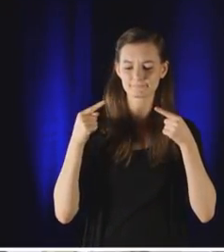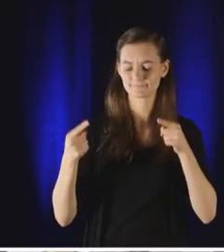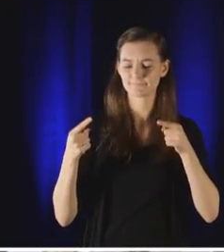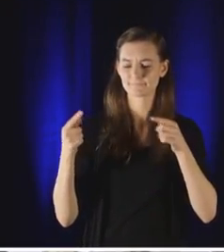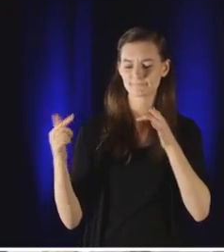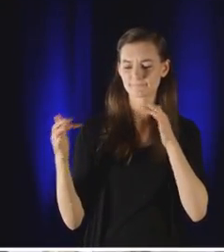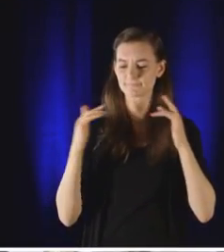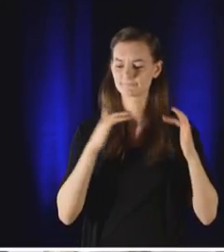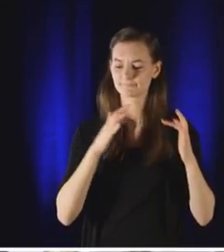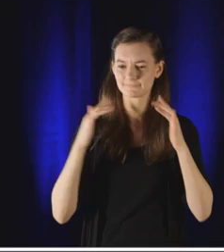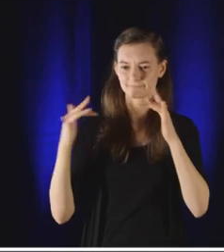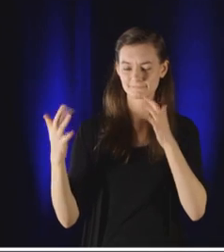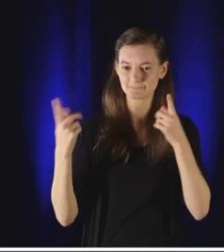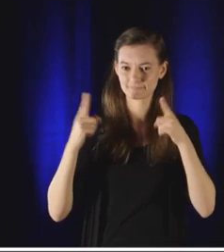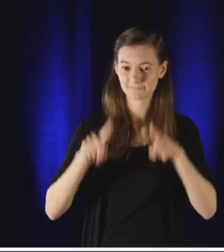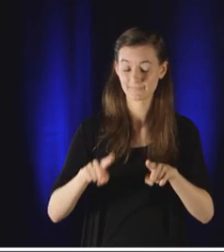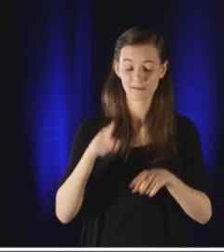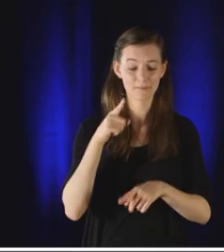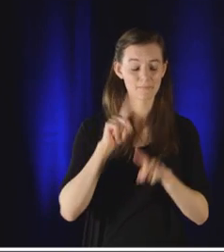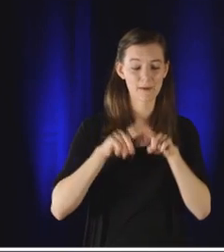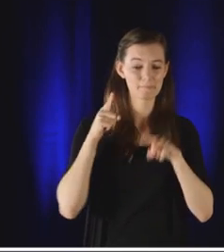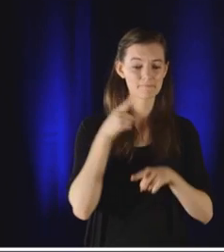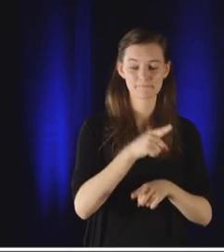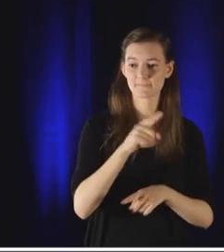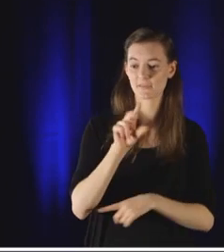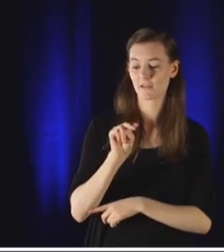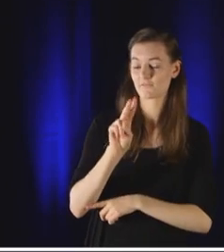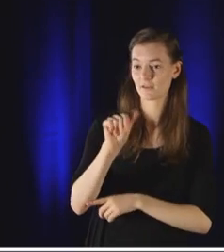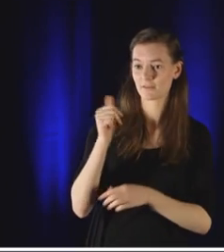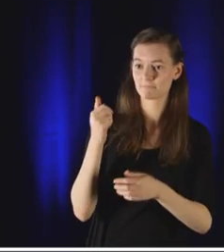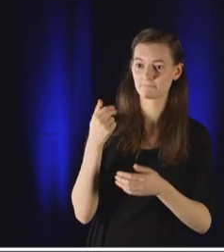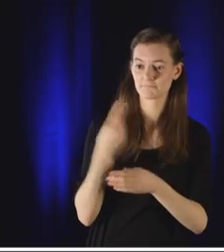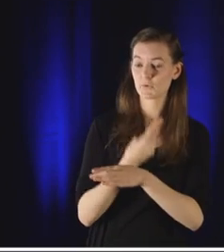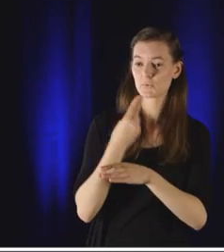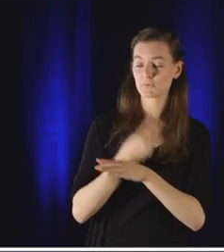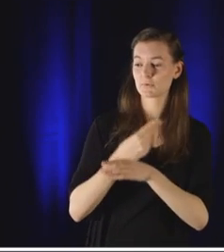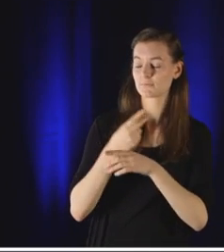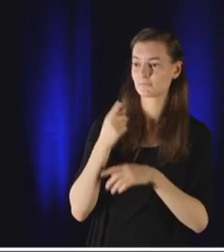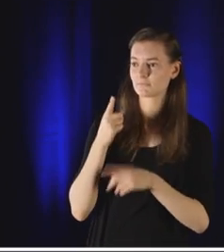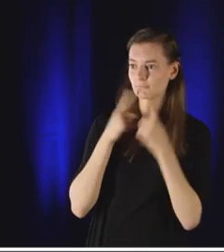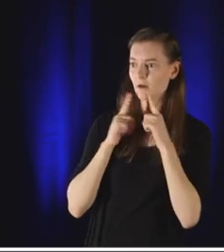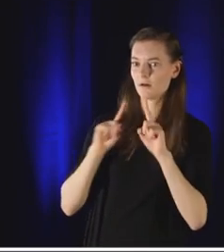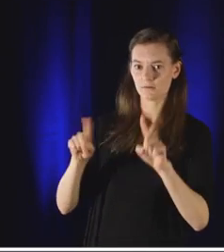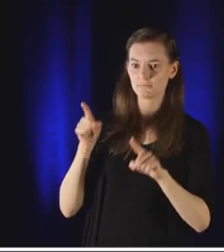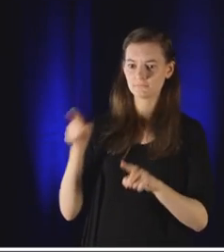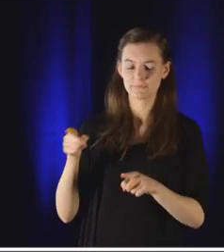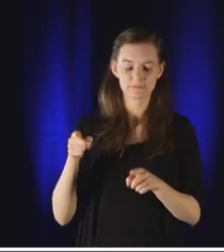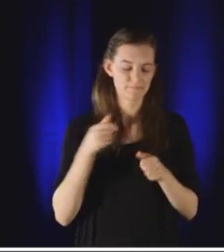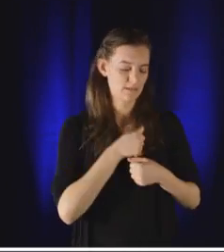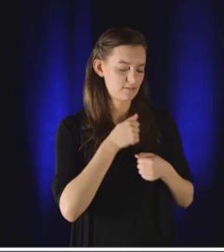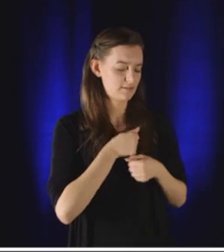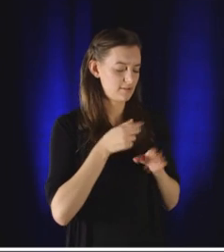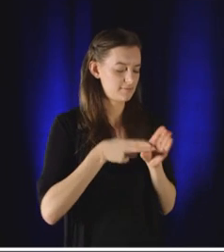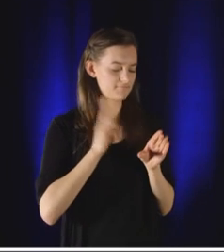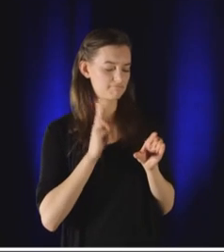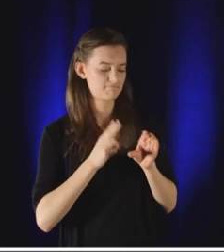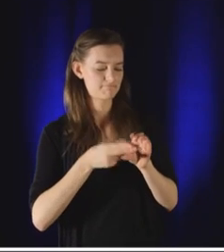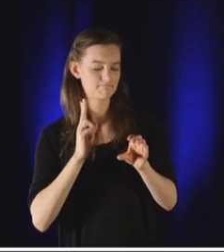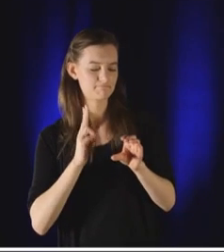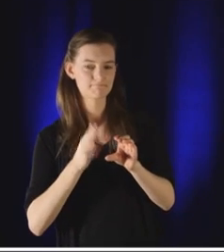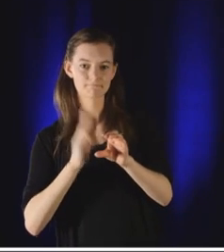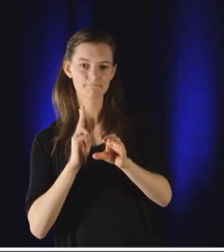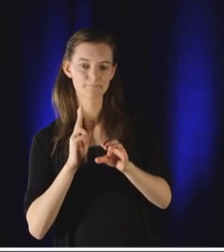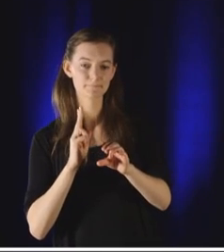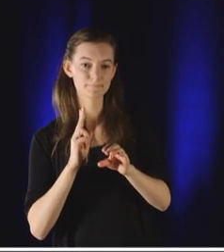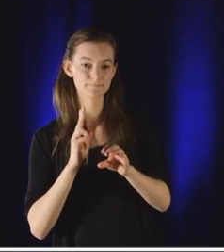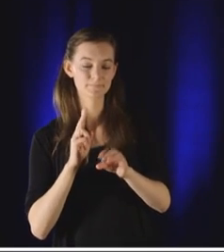Syria are accomplishing what no one thought was possible. Assad begins caving to their demands, and over 30,000 of his military